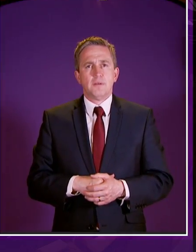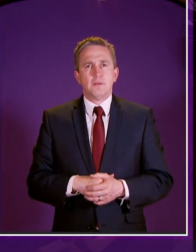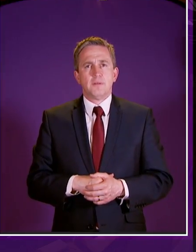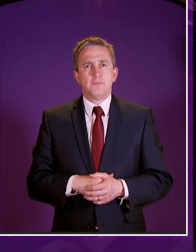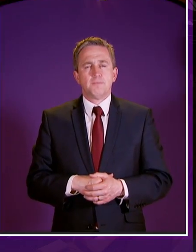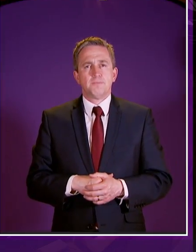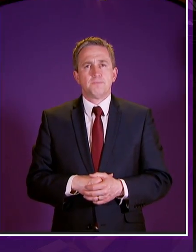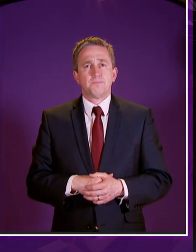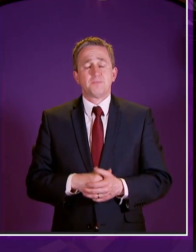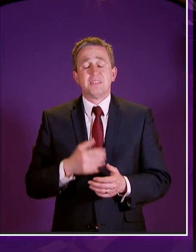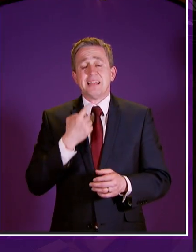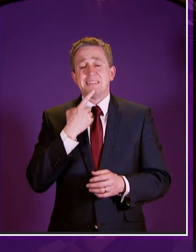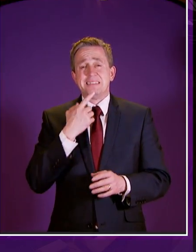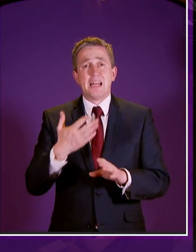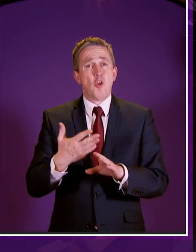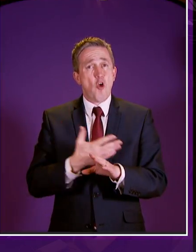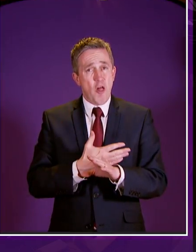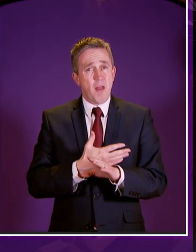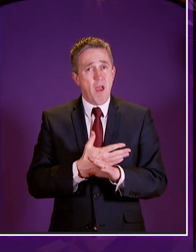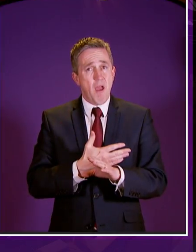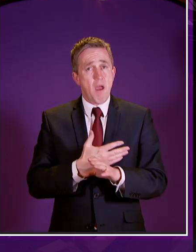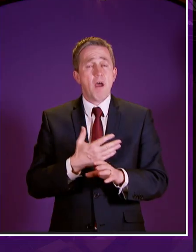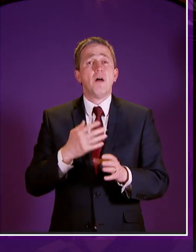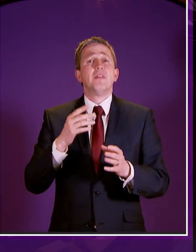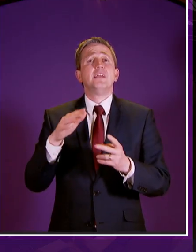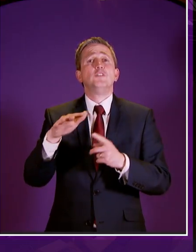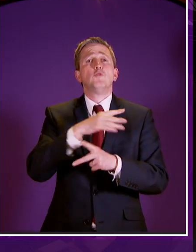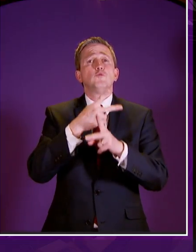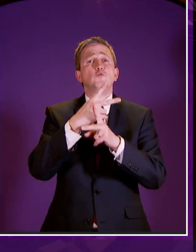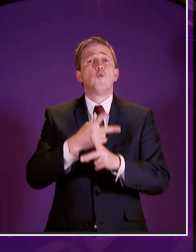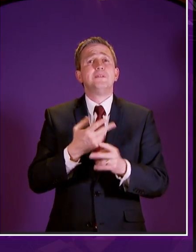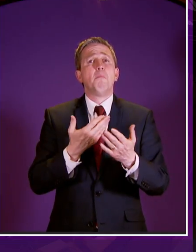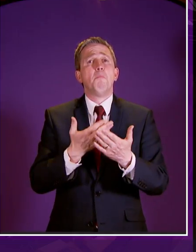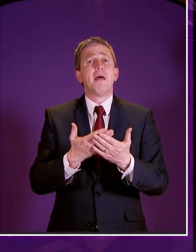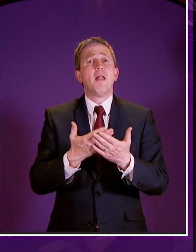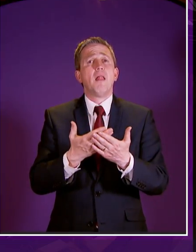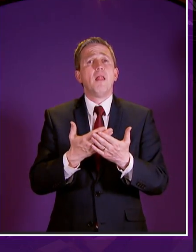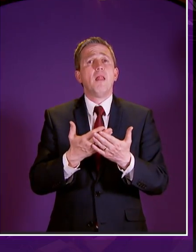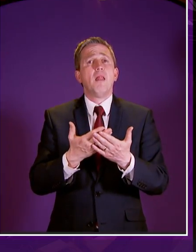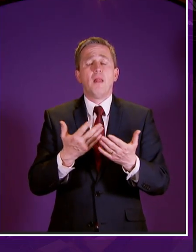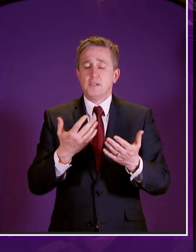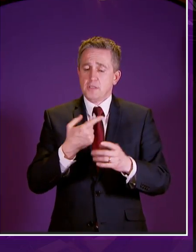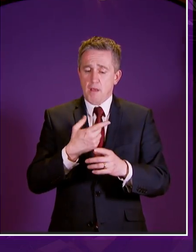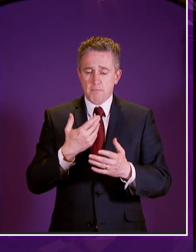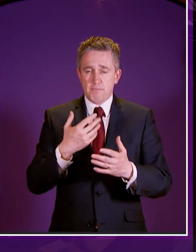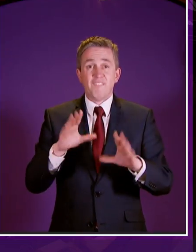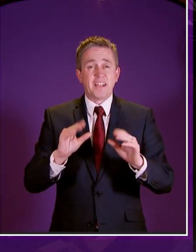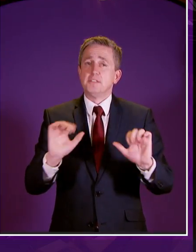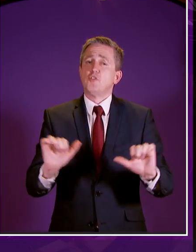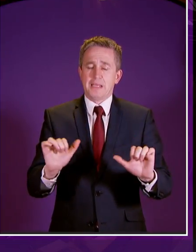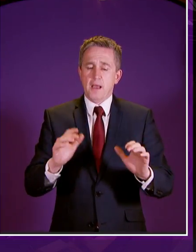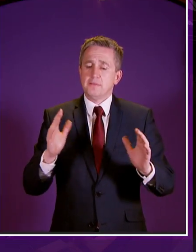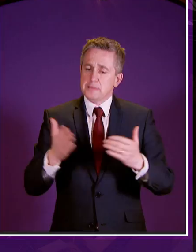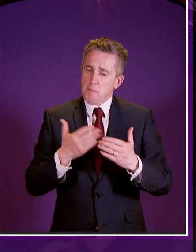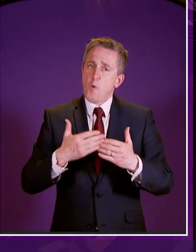i said earlier this afternoon this is just the start or halfway through the journey can i ask the minister